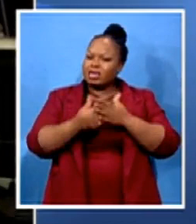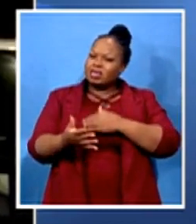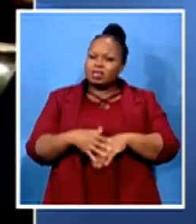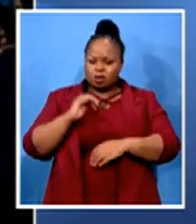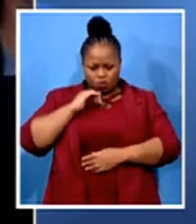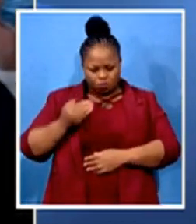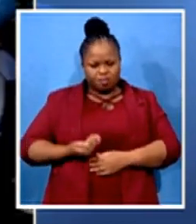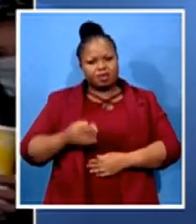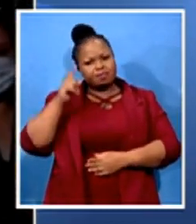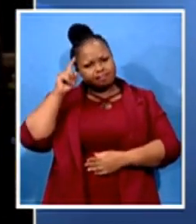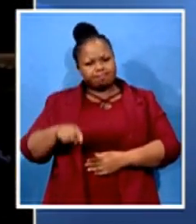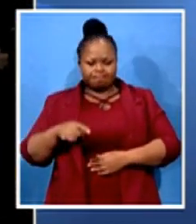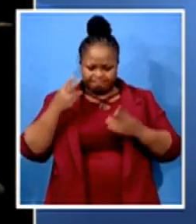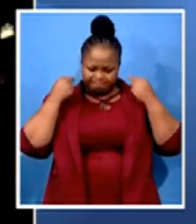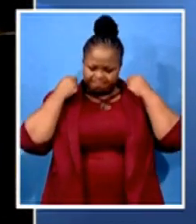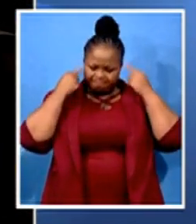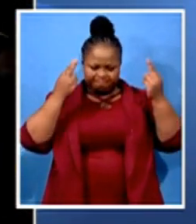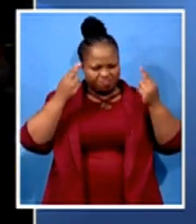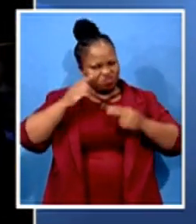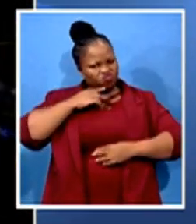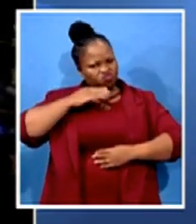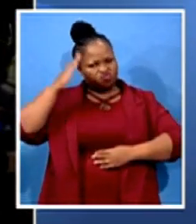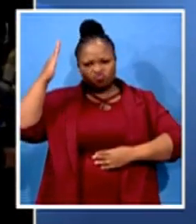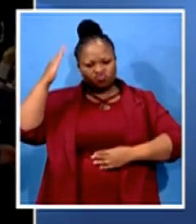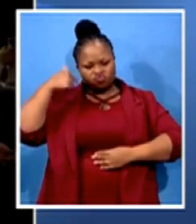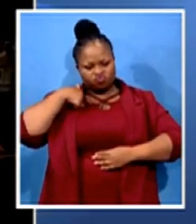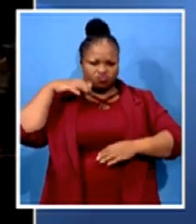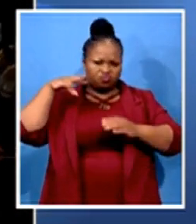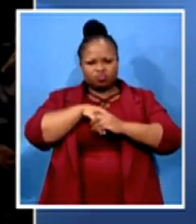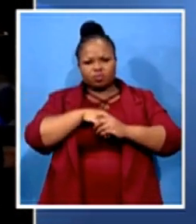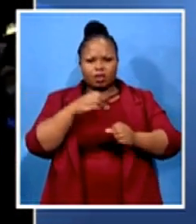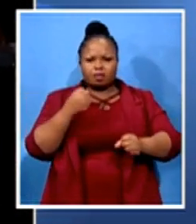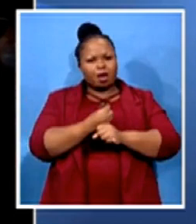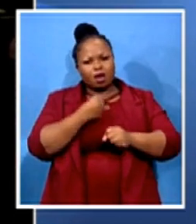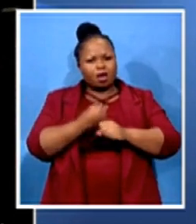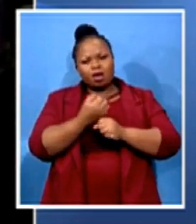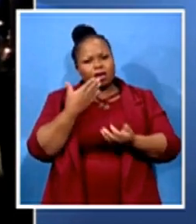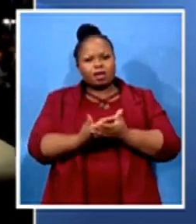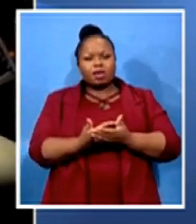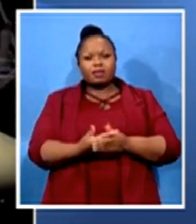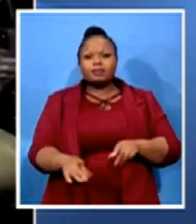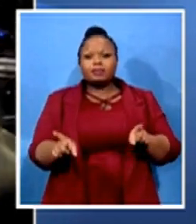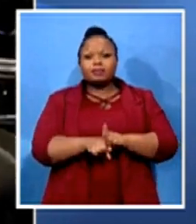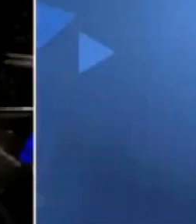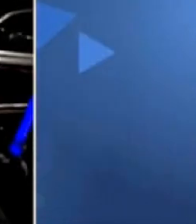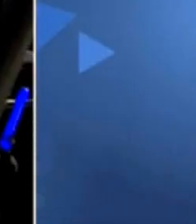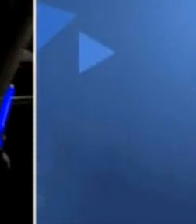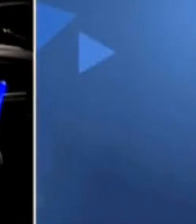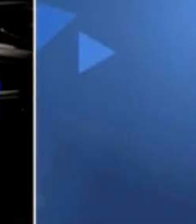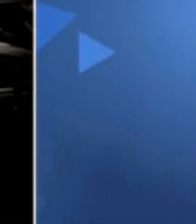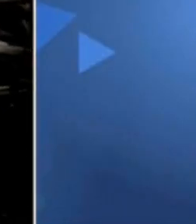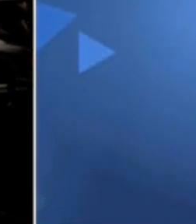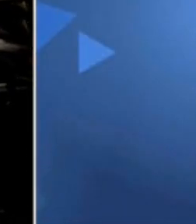raise your hand, and be counted. Like our former Miss S.A., the current Miss